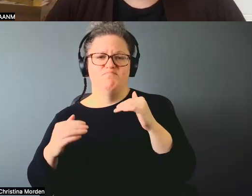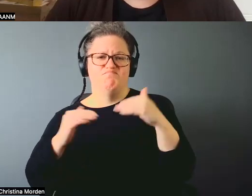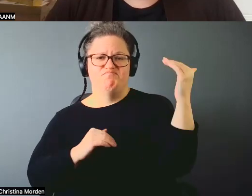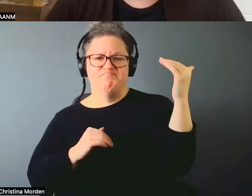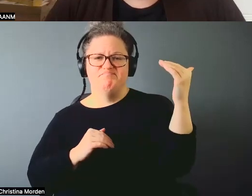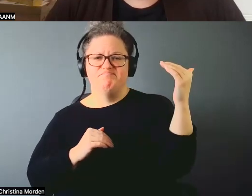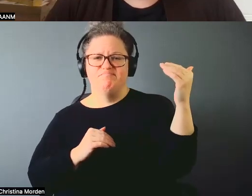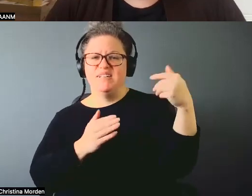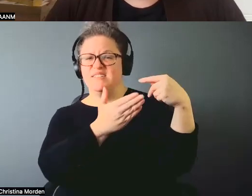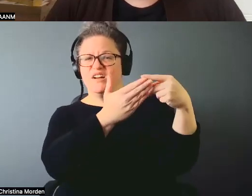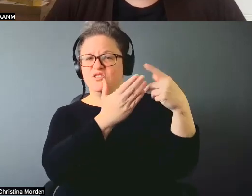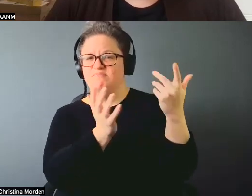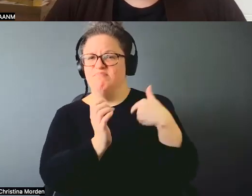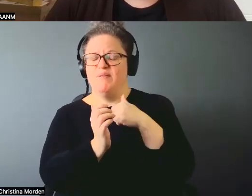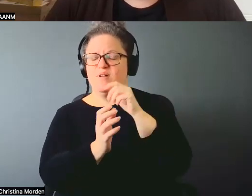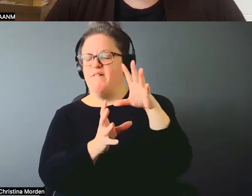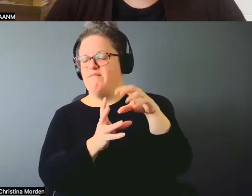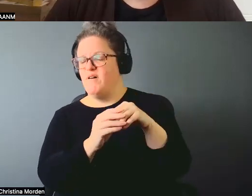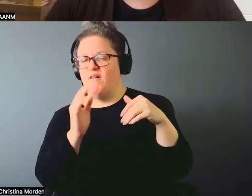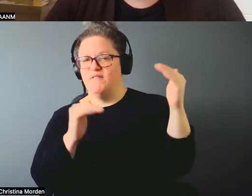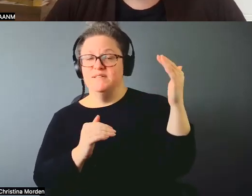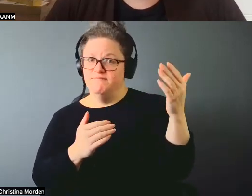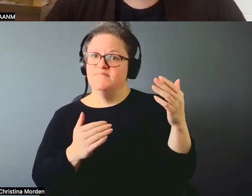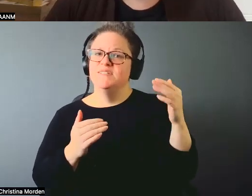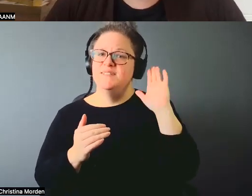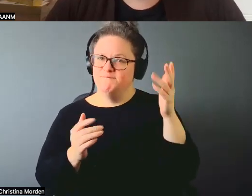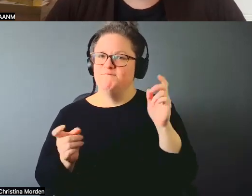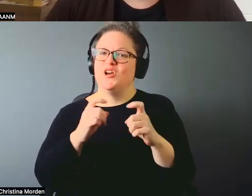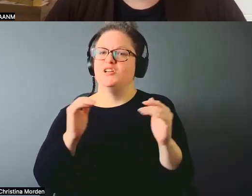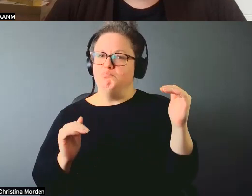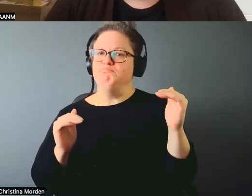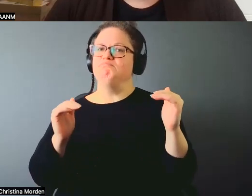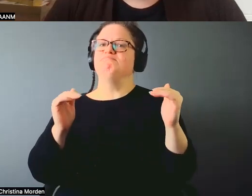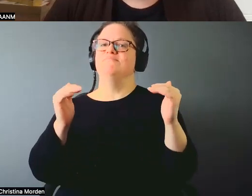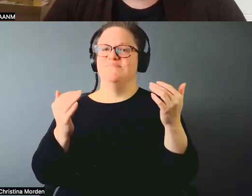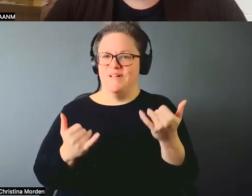And, and, of course, that is just changing greatly now. You know.